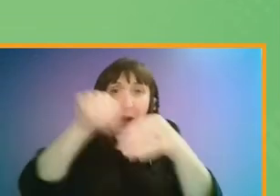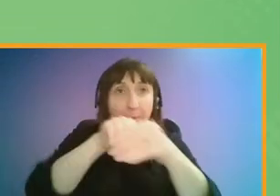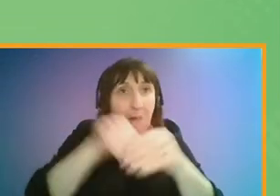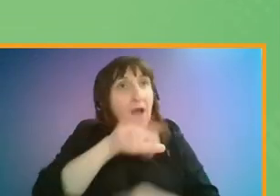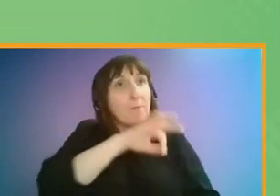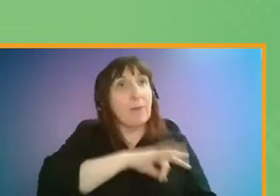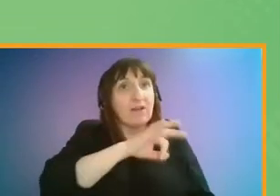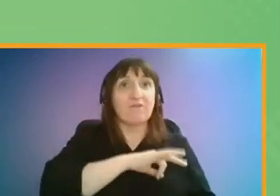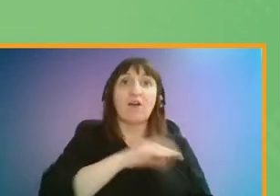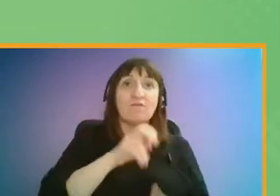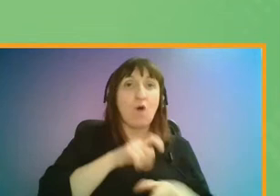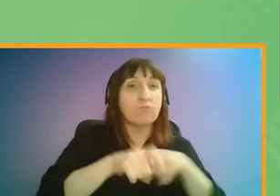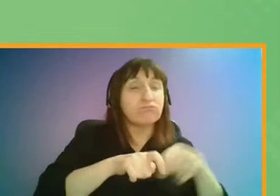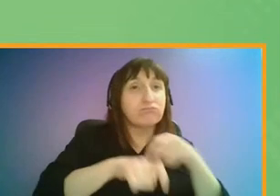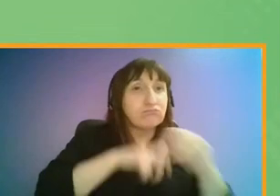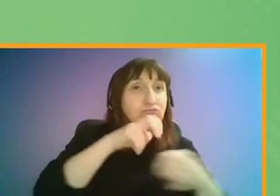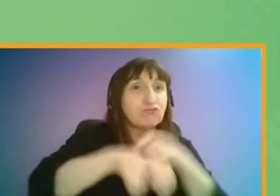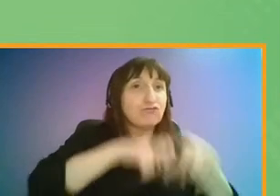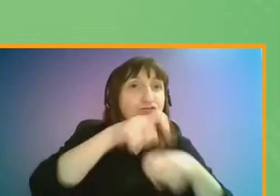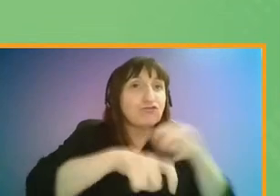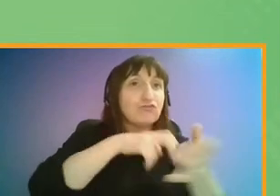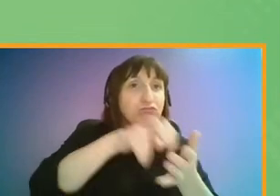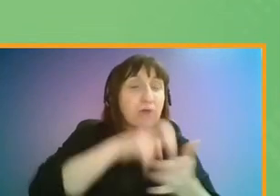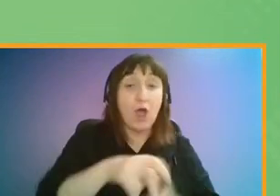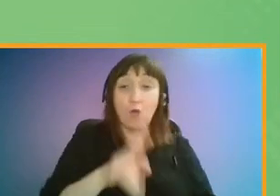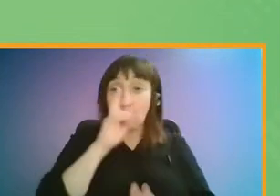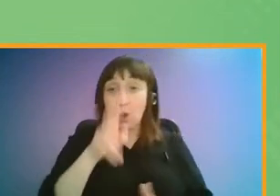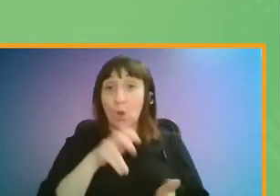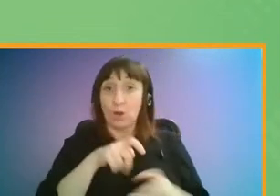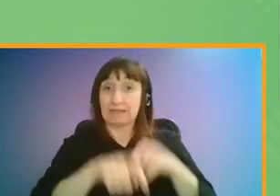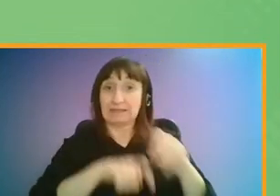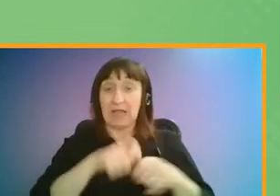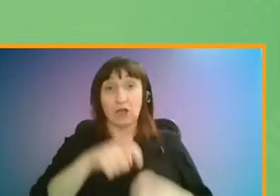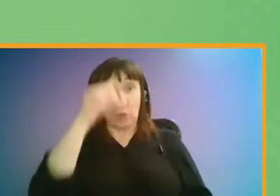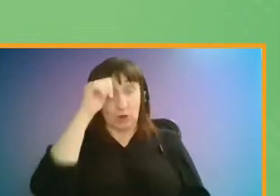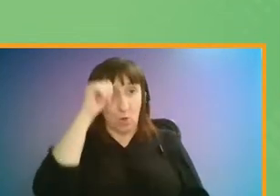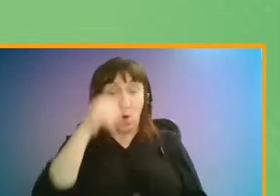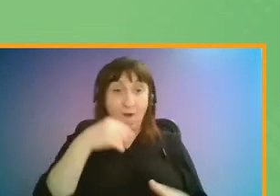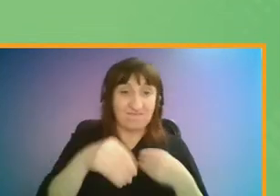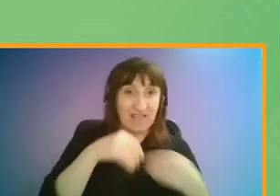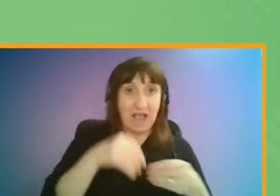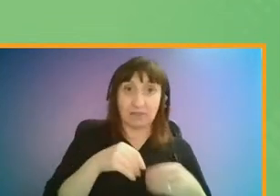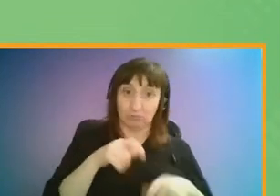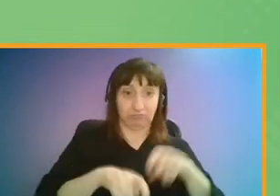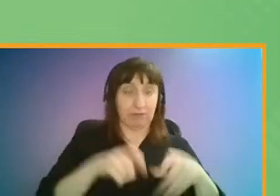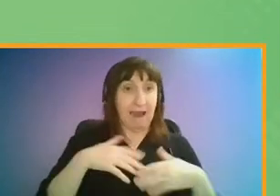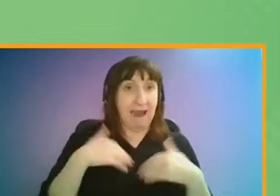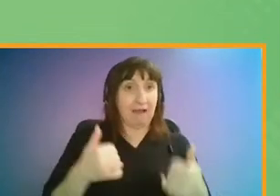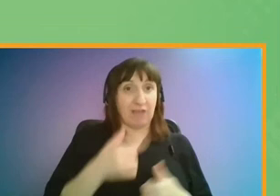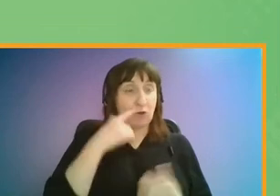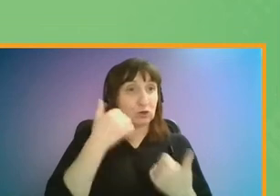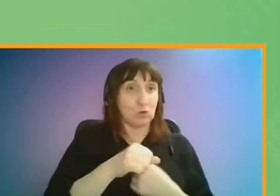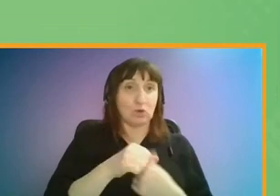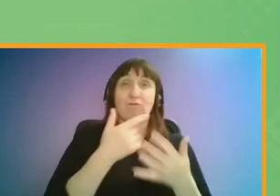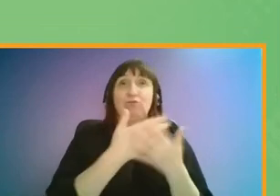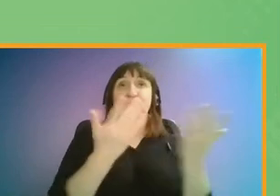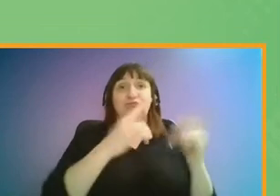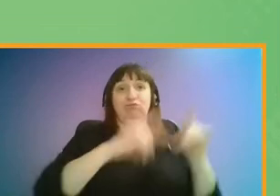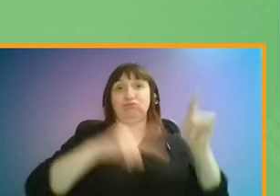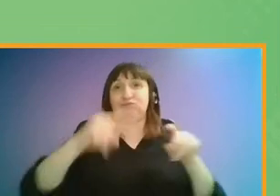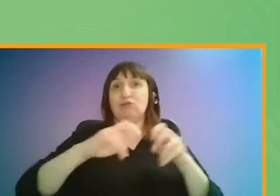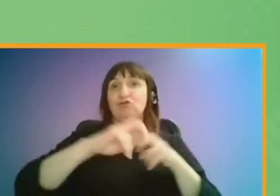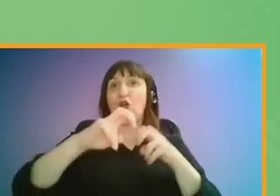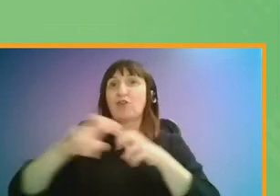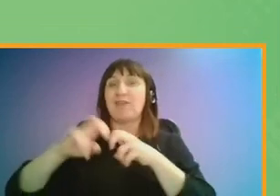benefit. When we look at cycling, for example, we know it is a healthy and flexible transport option and can be suitable for a wide range of journeys.